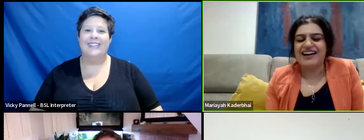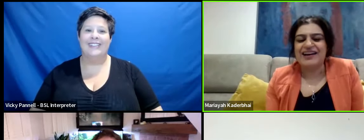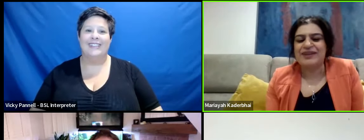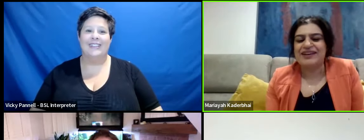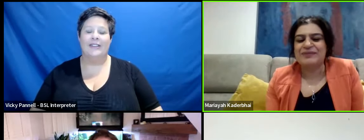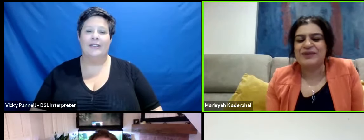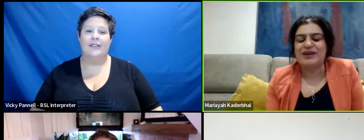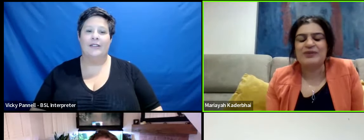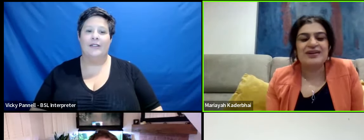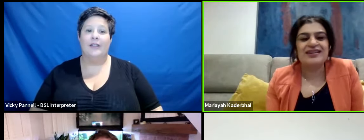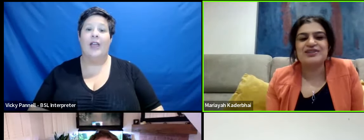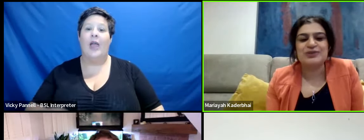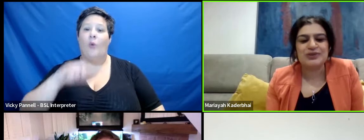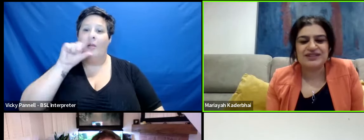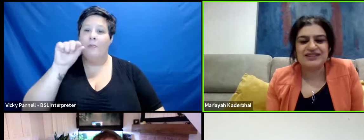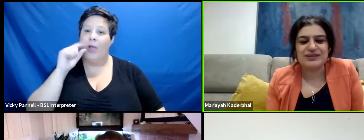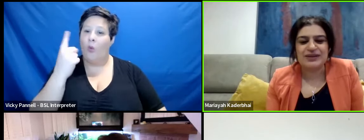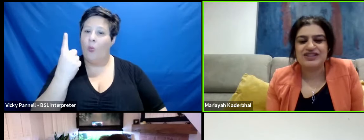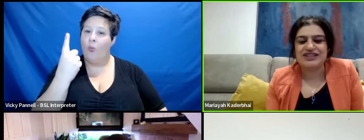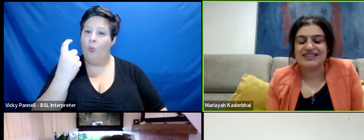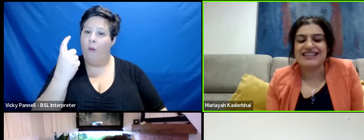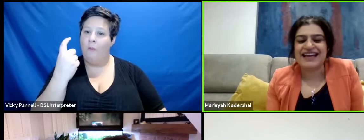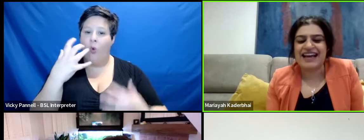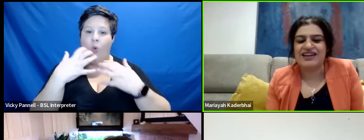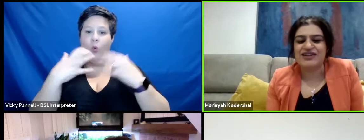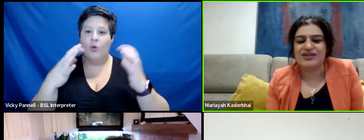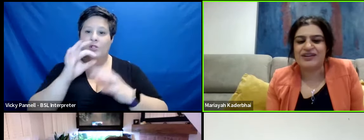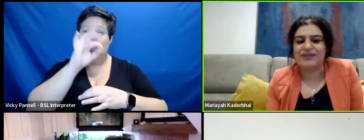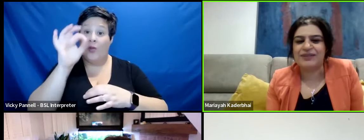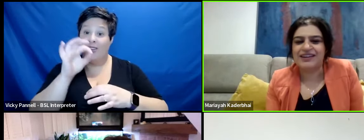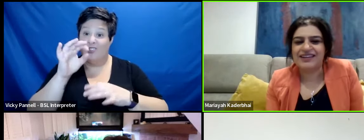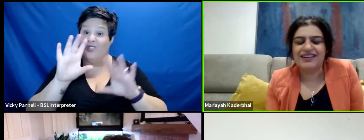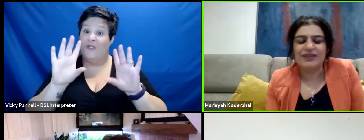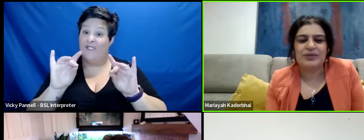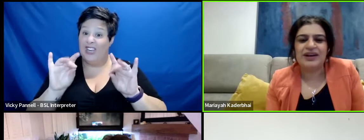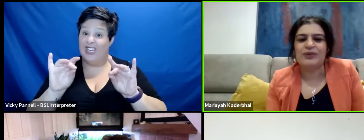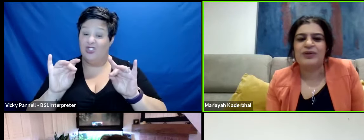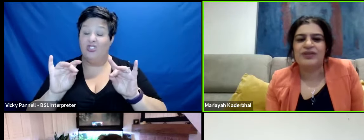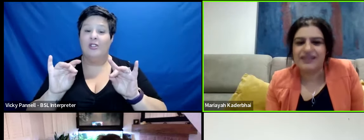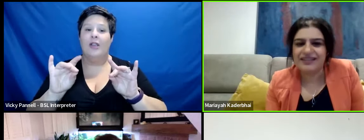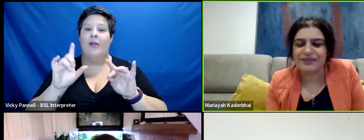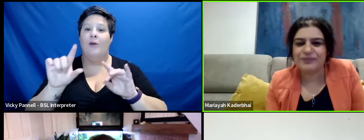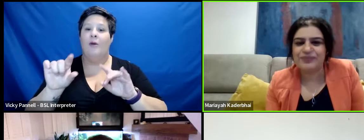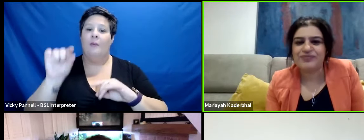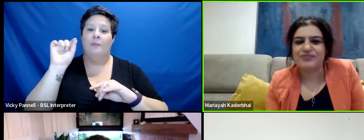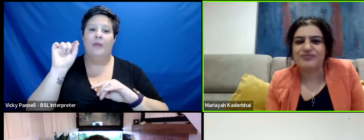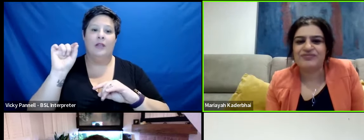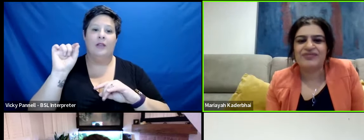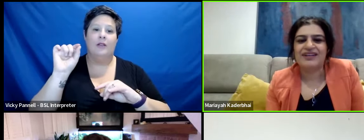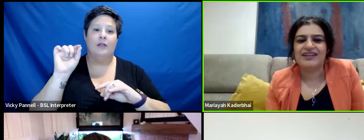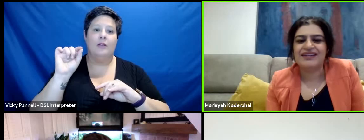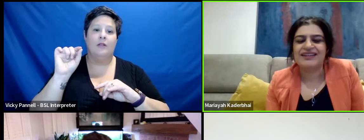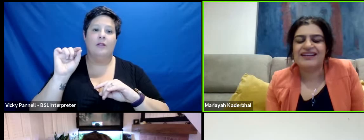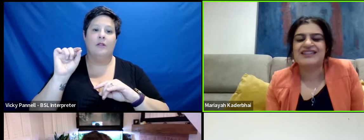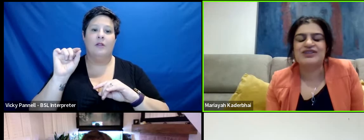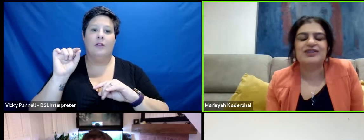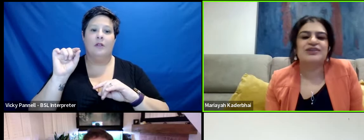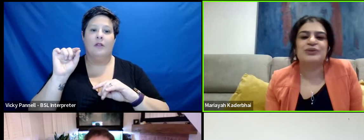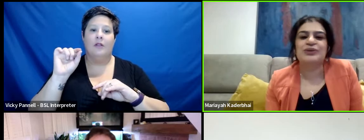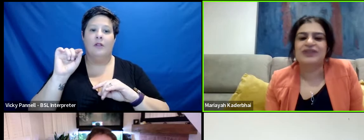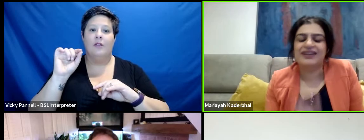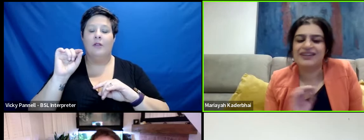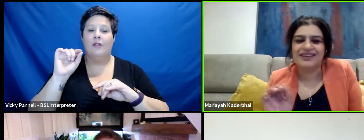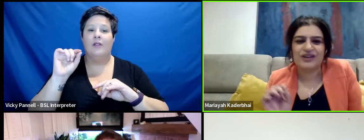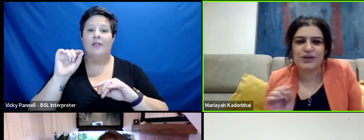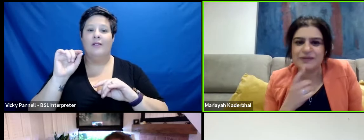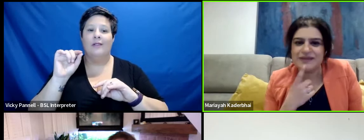I am going to pick one last audience question to end on I'm going to pick one that it ends on